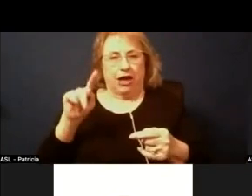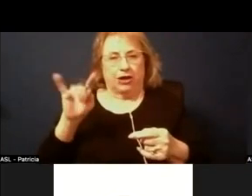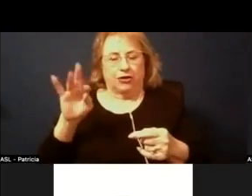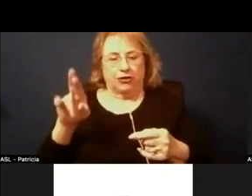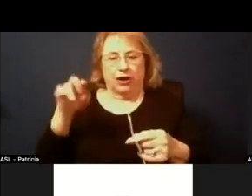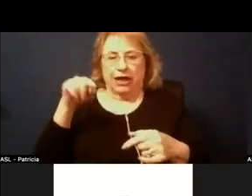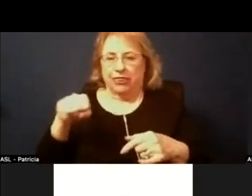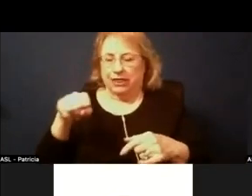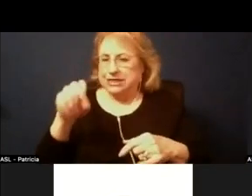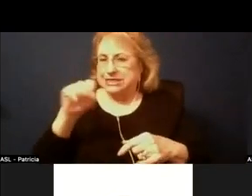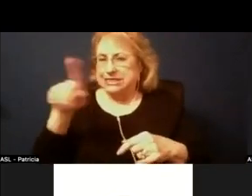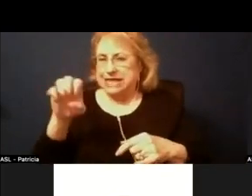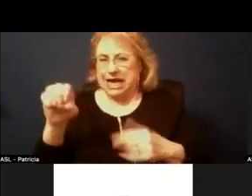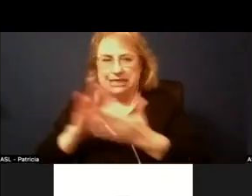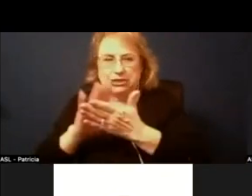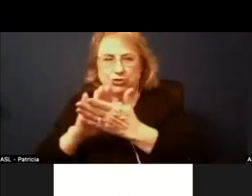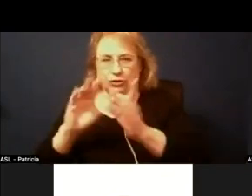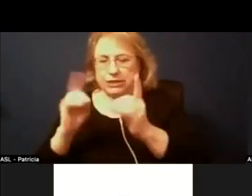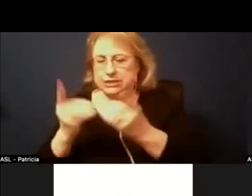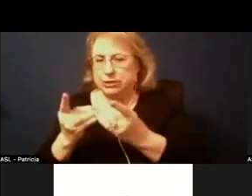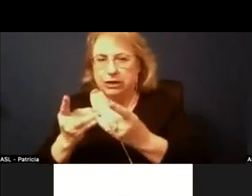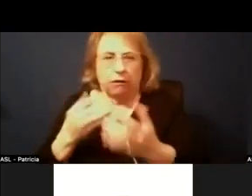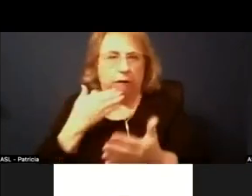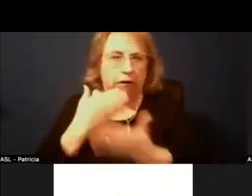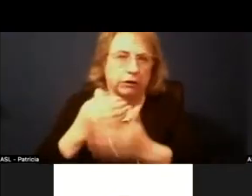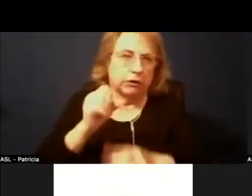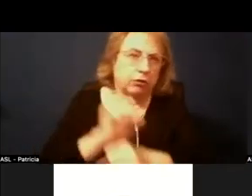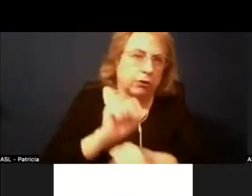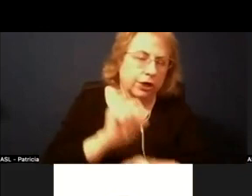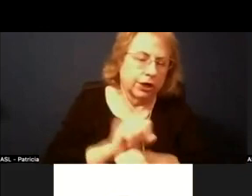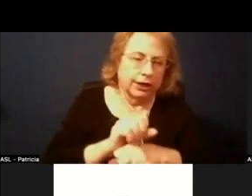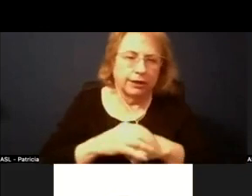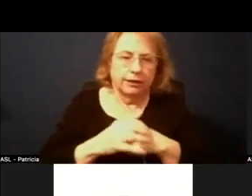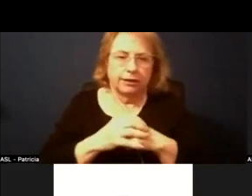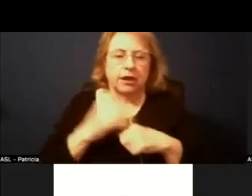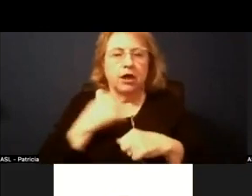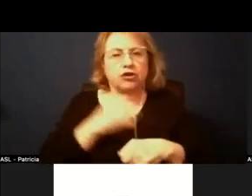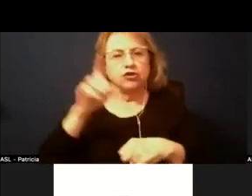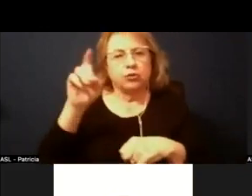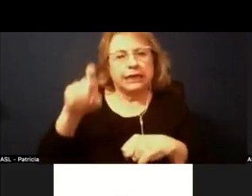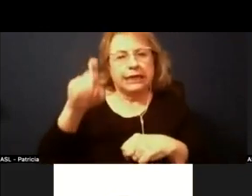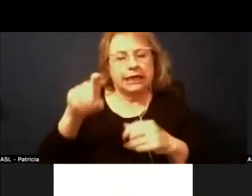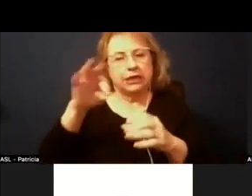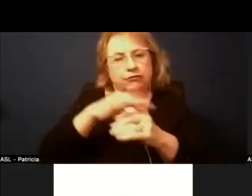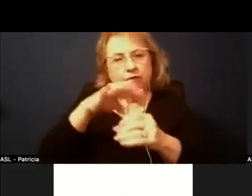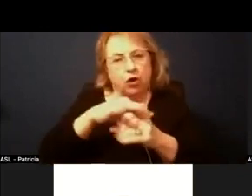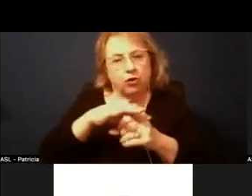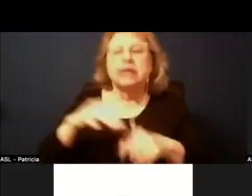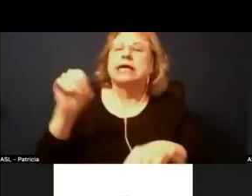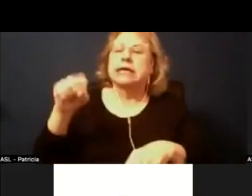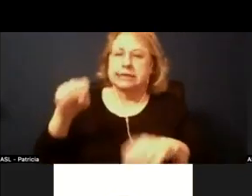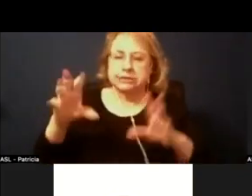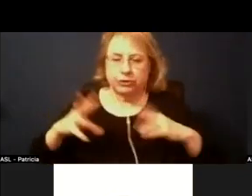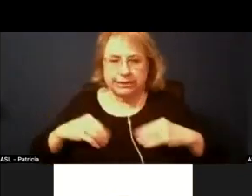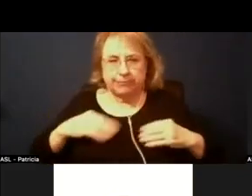um thank you so we can move on oh do we need to vote yeah to accept it please